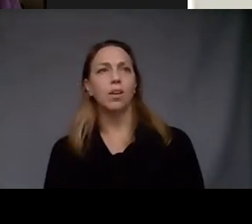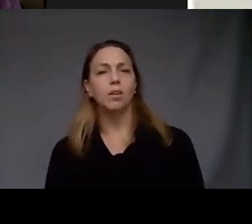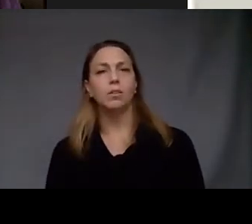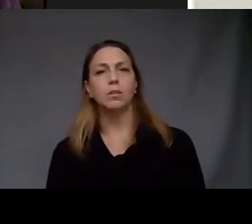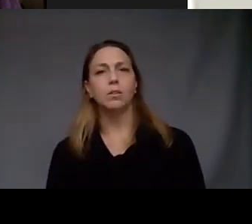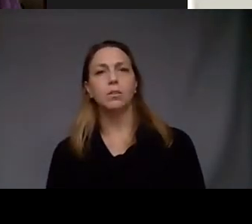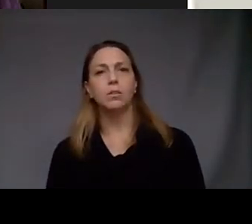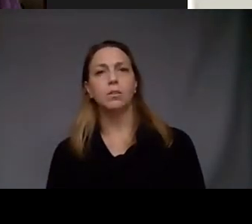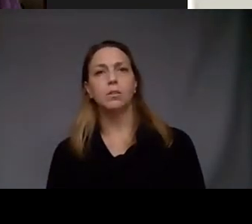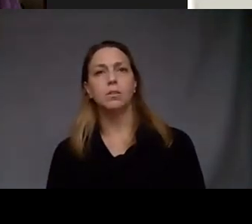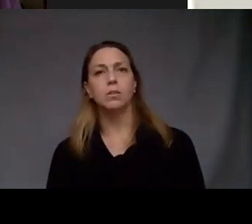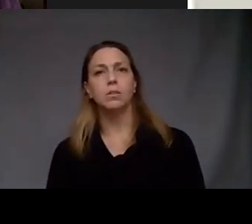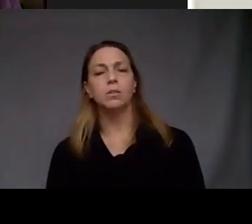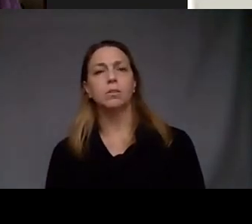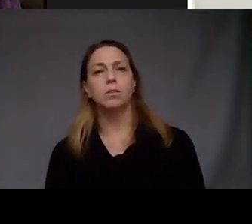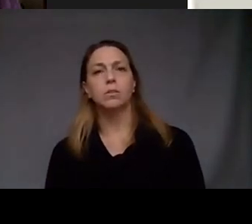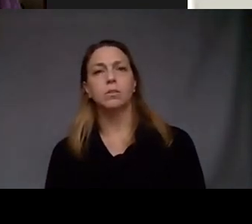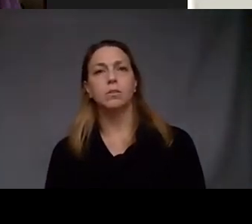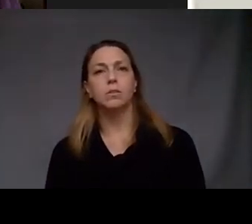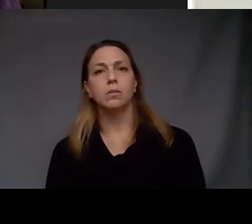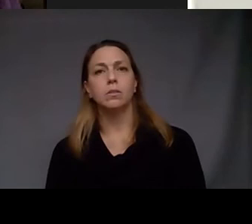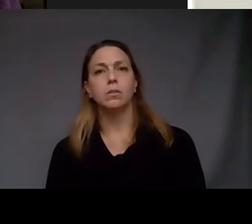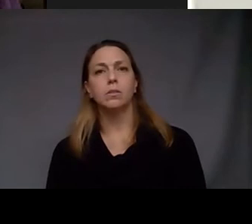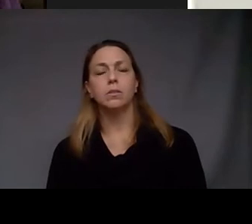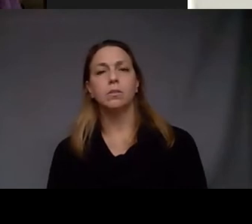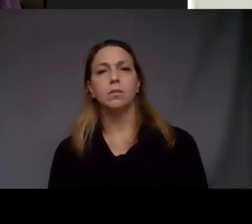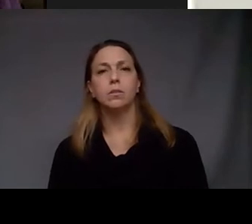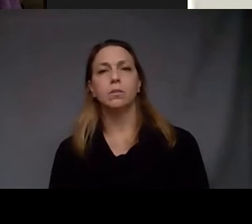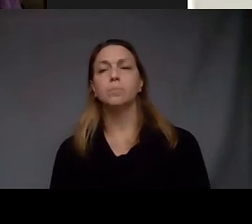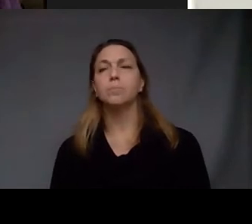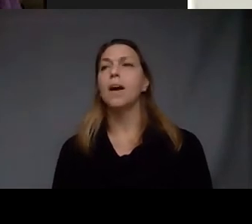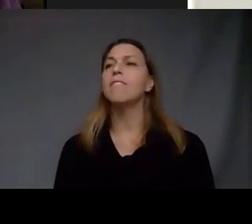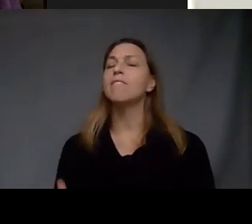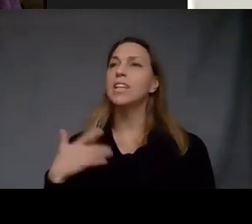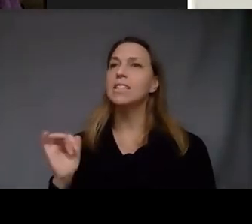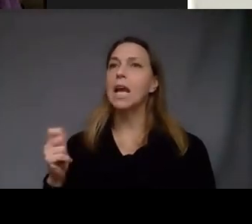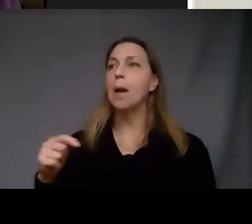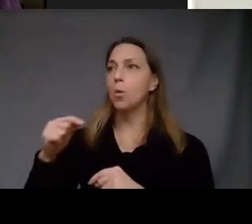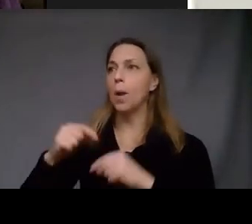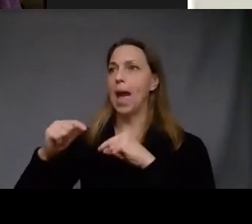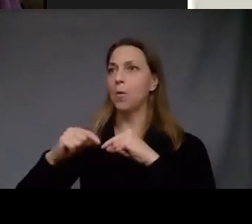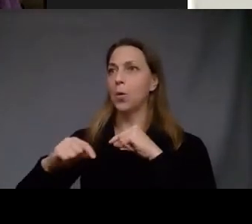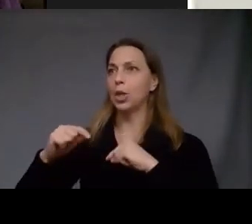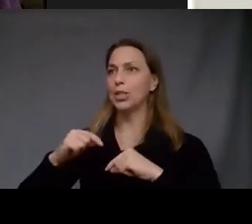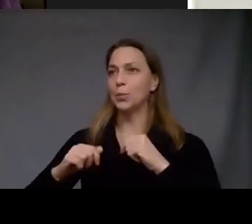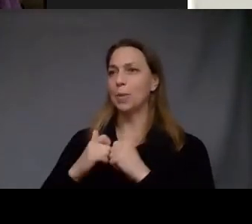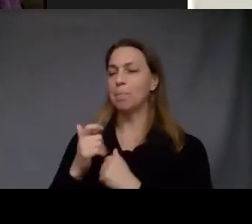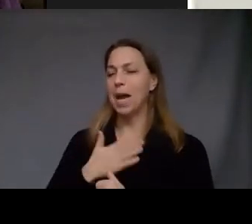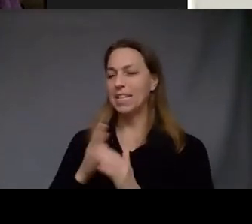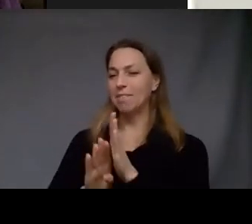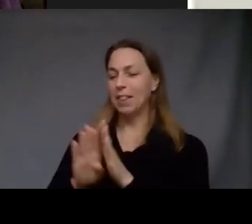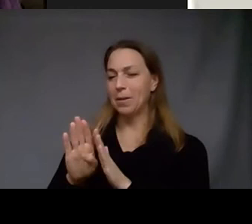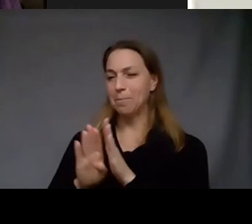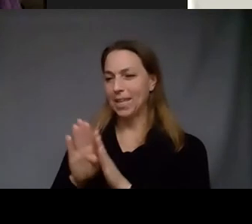think that it's almost like I'm going backwards in development I think it became this